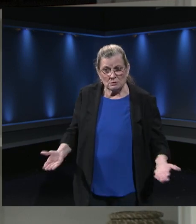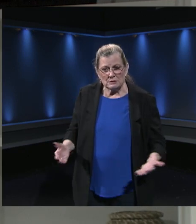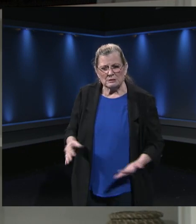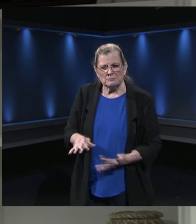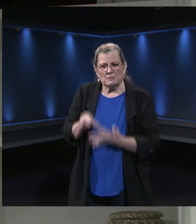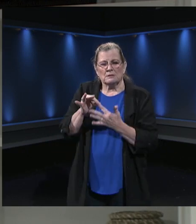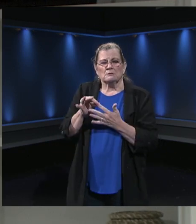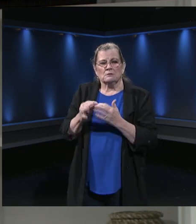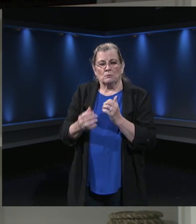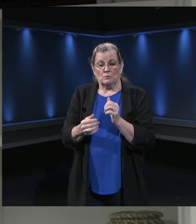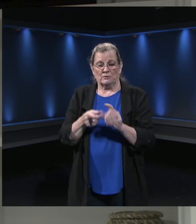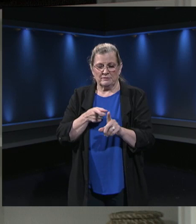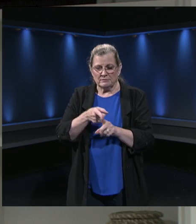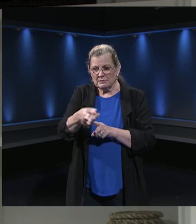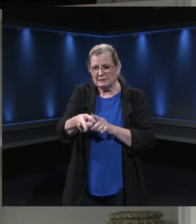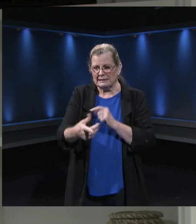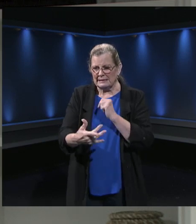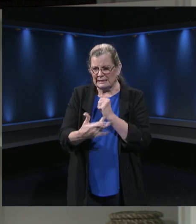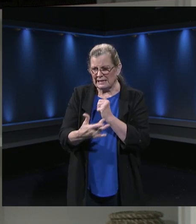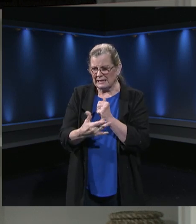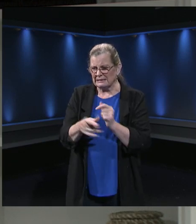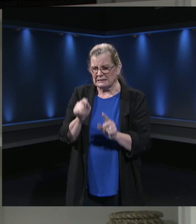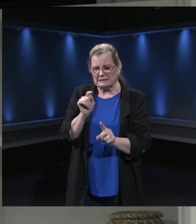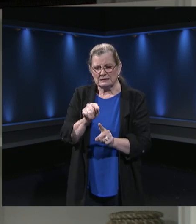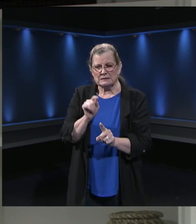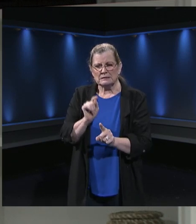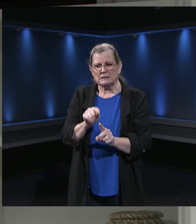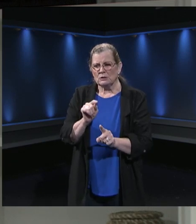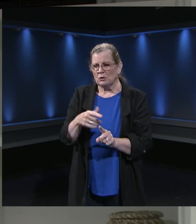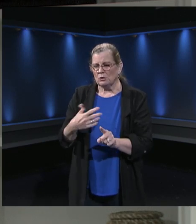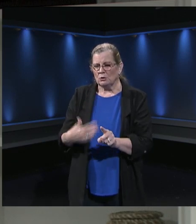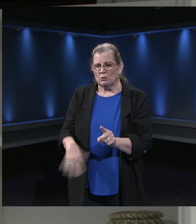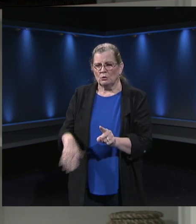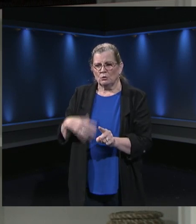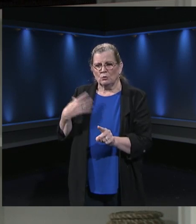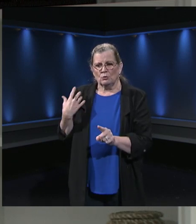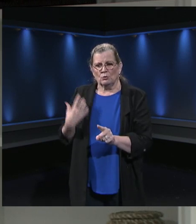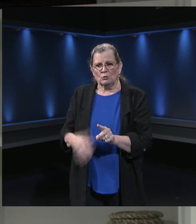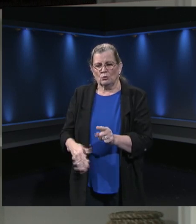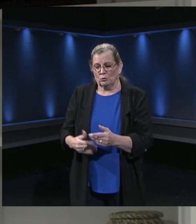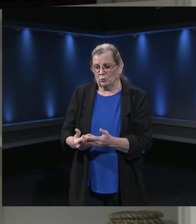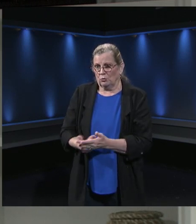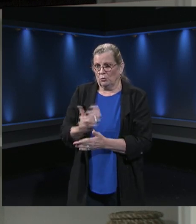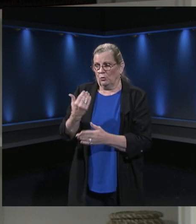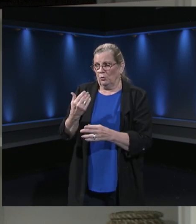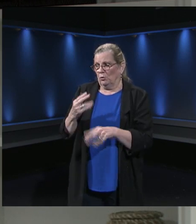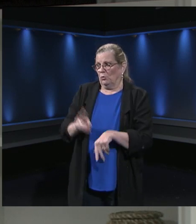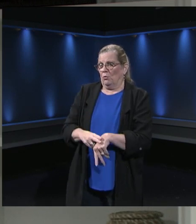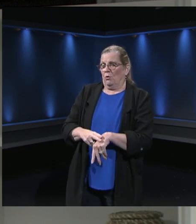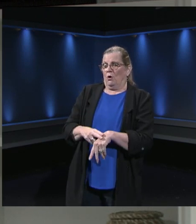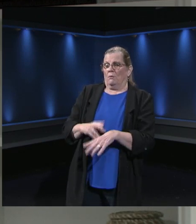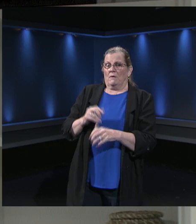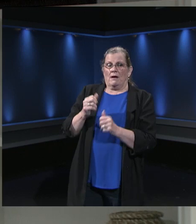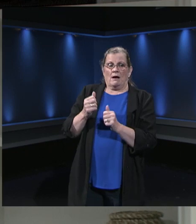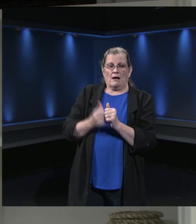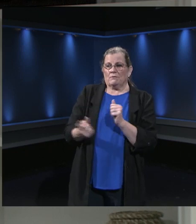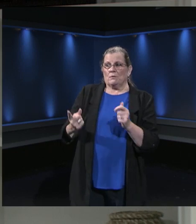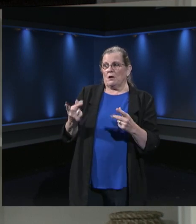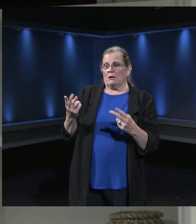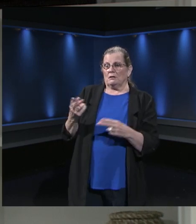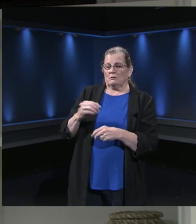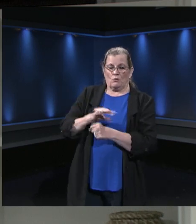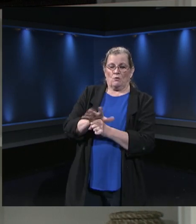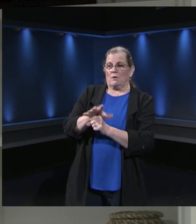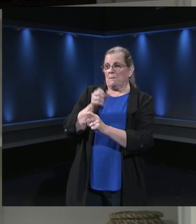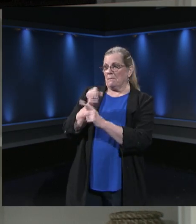we know technology has been part of the new normal in this pandemic. It has brought challenges for us, real